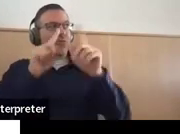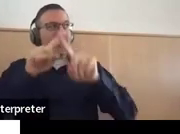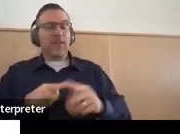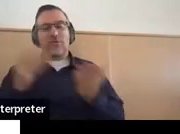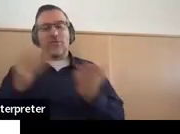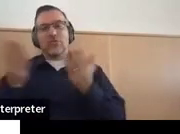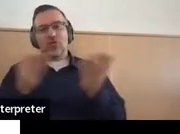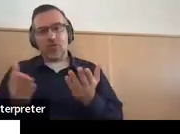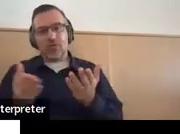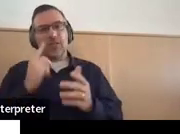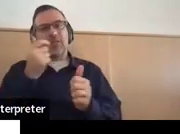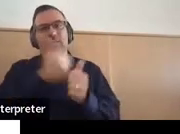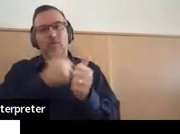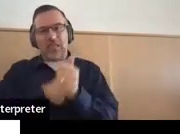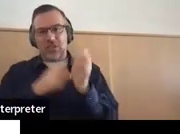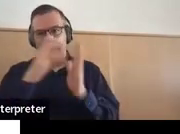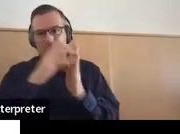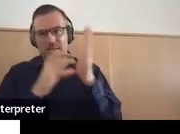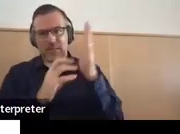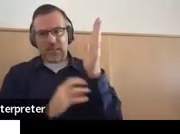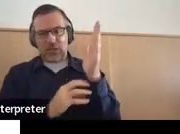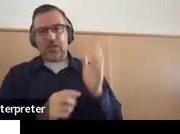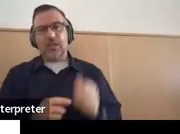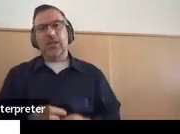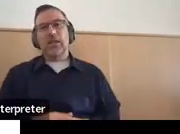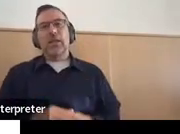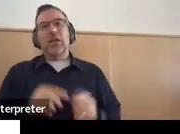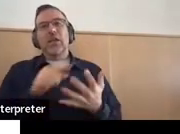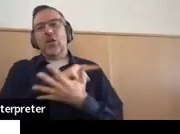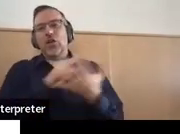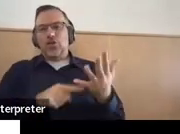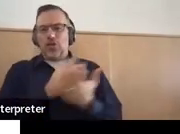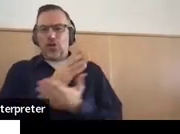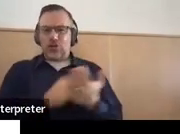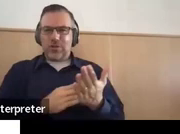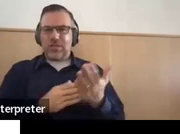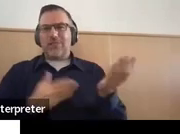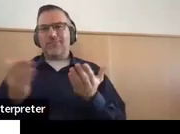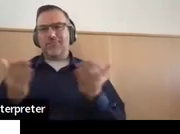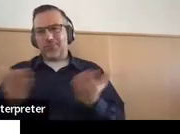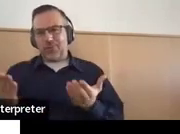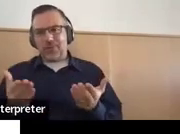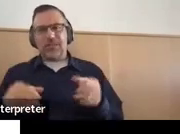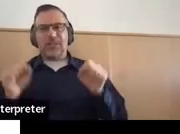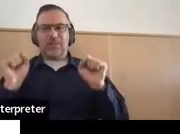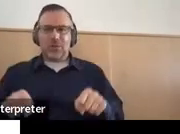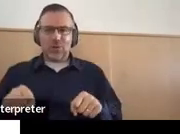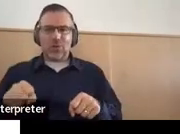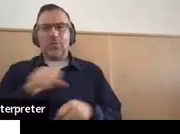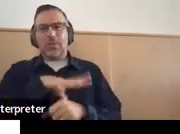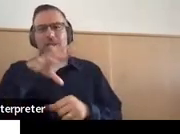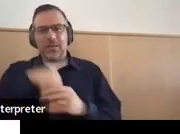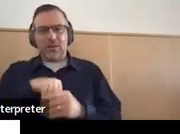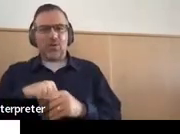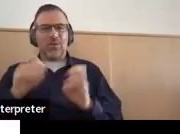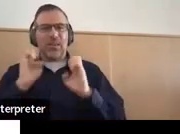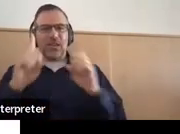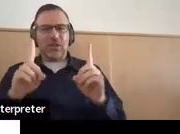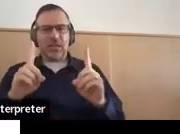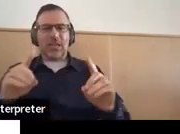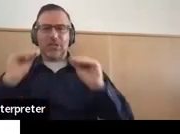each section. So these are some services that could be in the education instruction